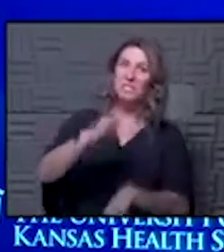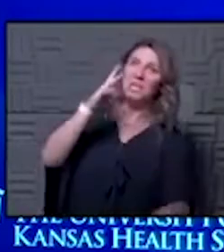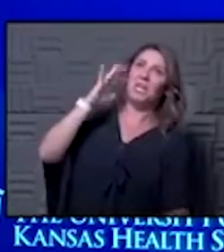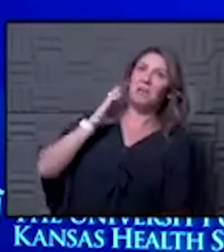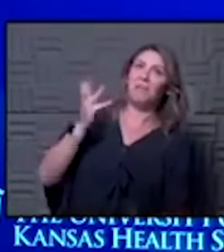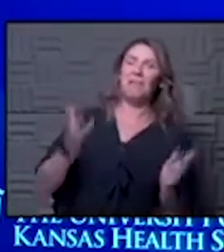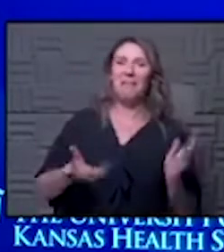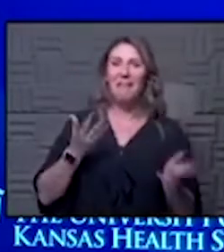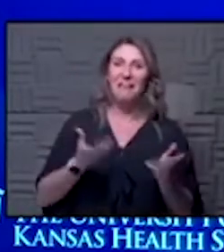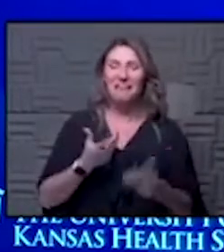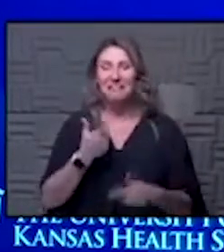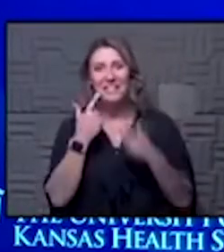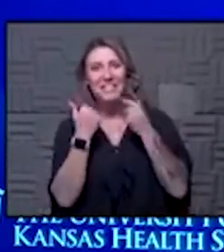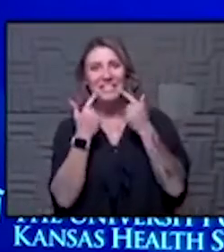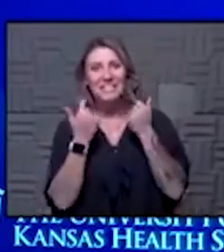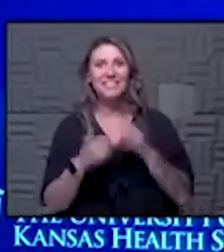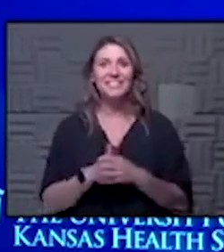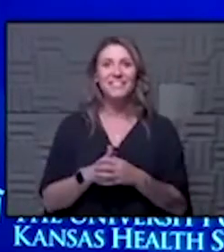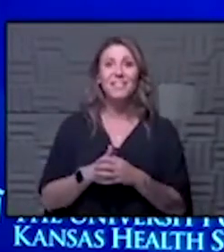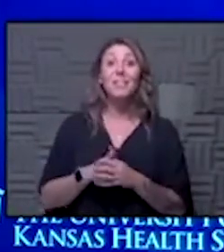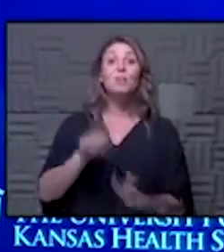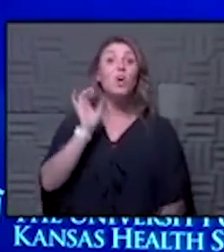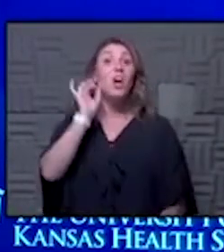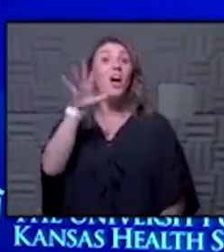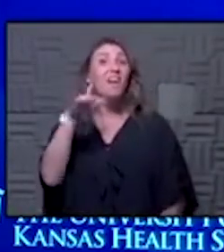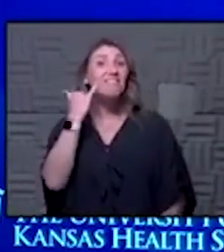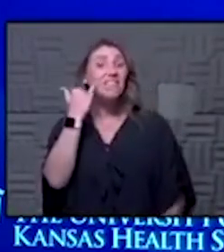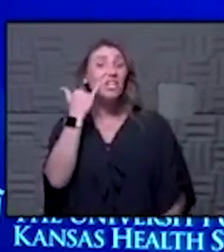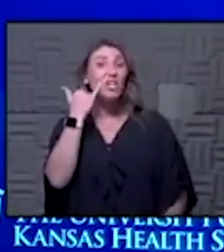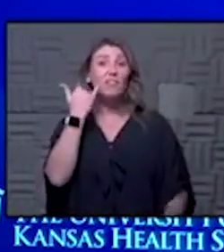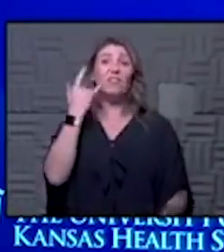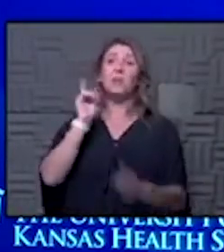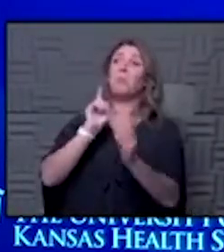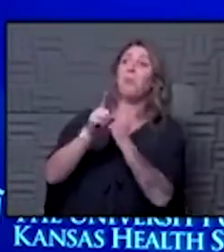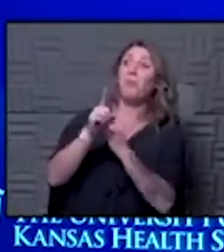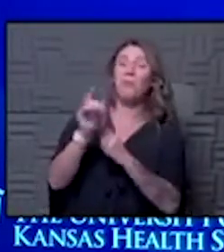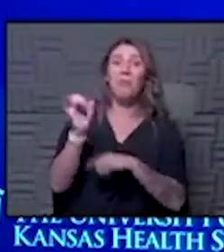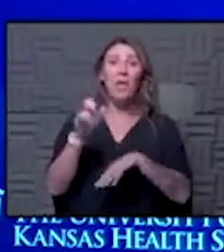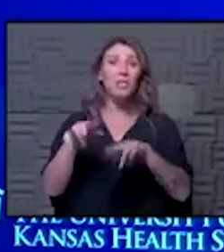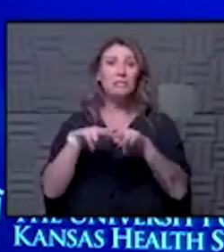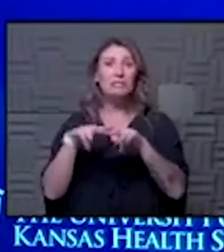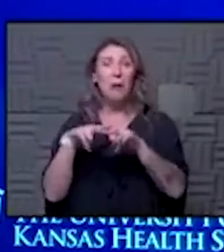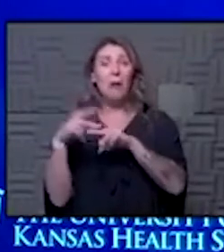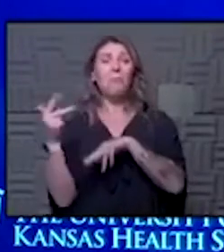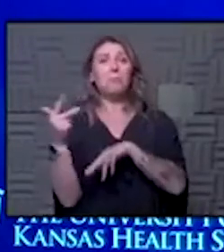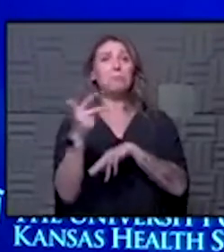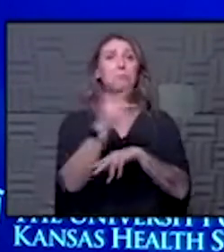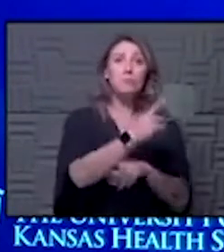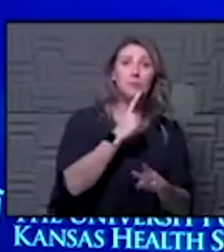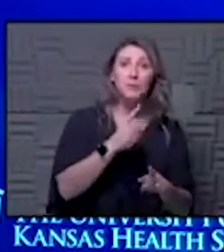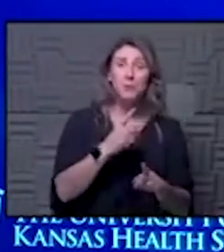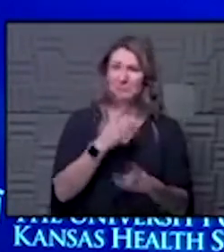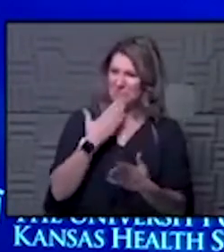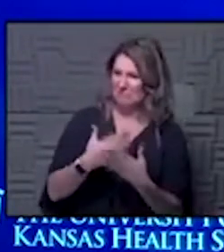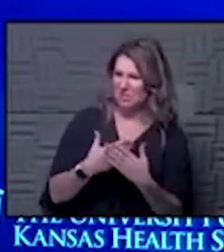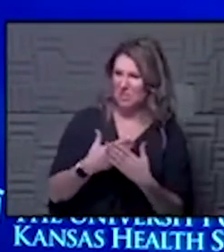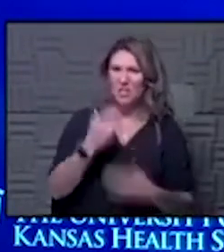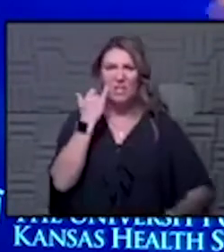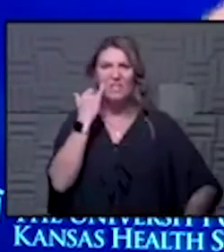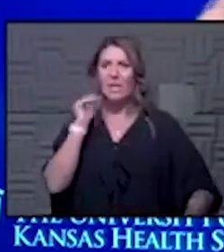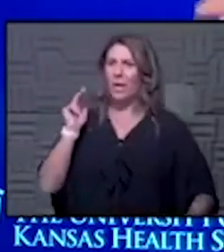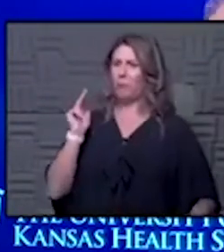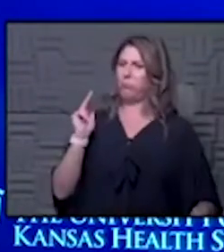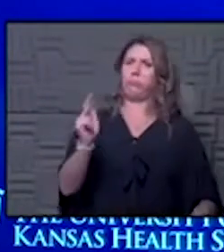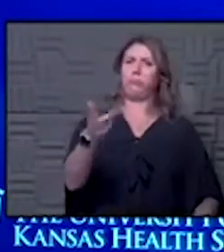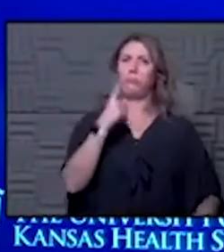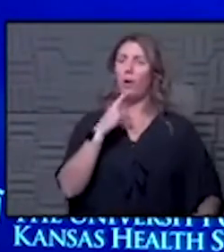and uh and they kind of said put it out there as if it's going by you on a train and i was like that's pretty good if just think about it it's going by me and i have